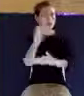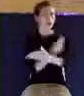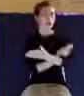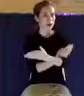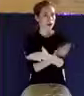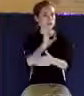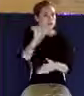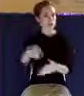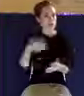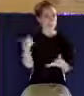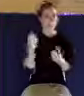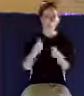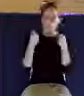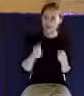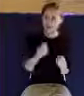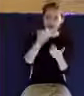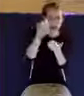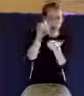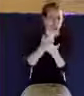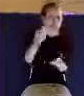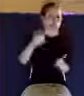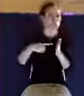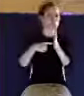as to who Jesus is.